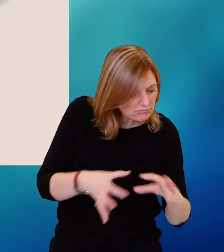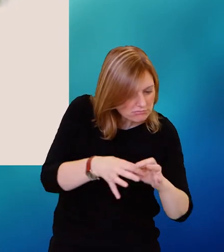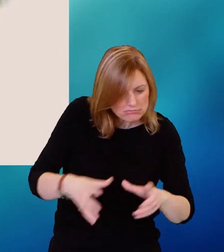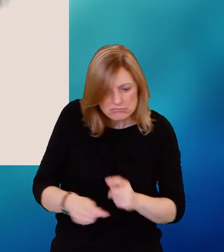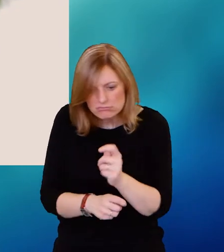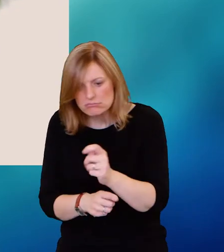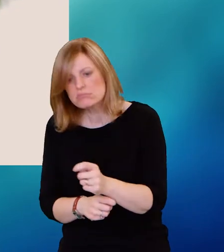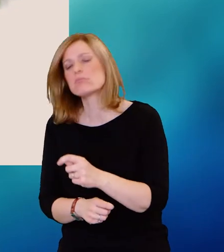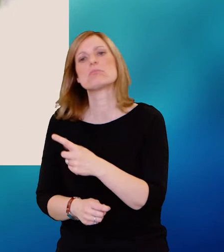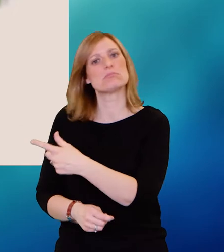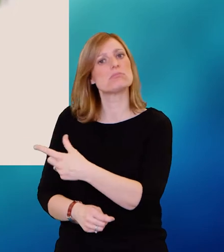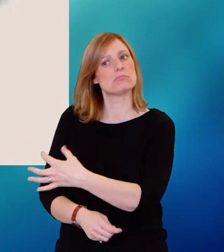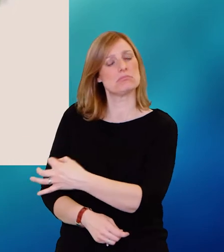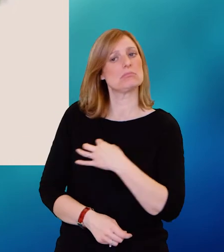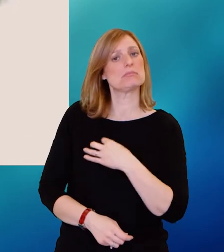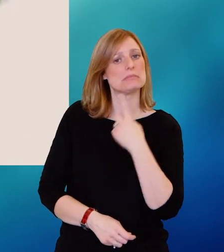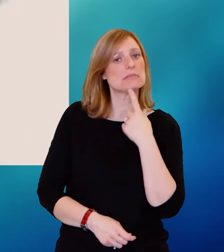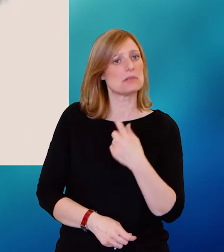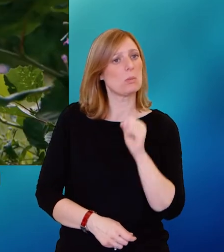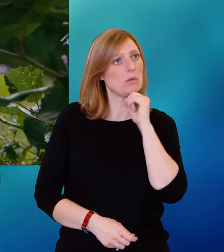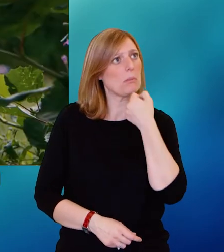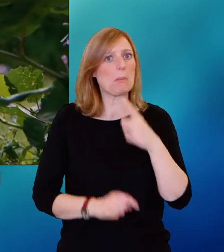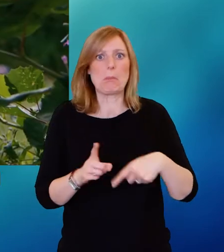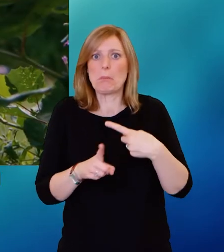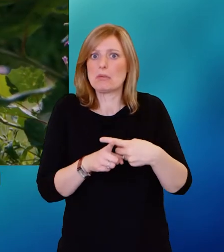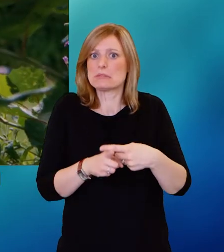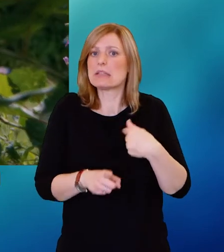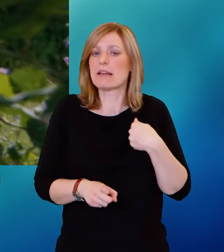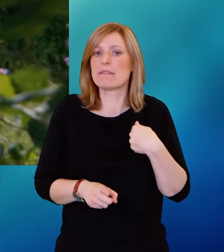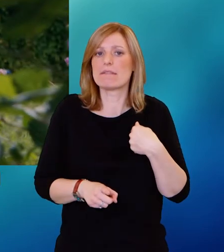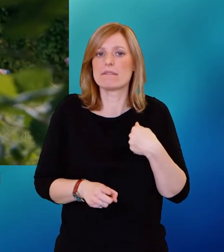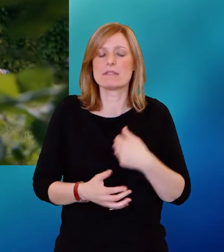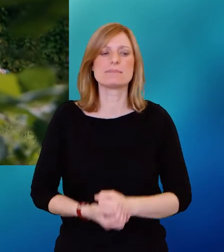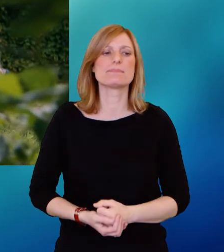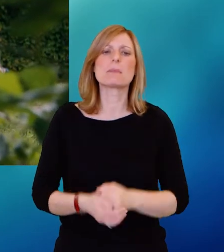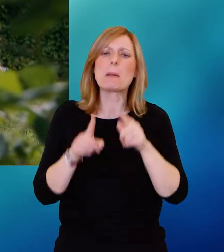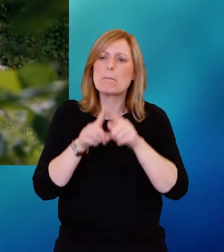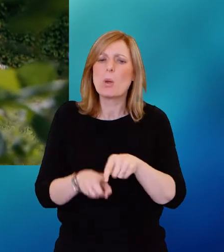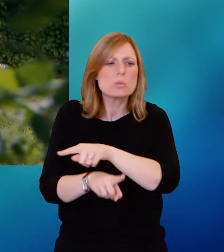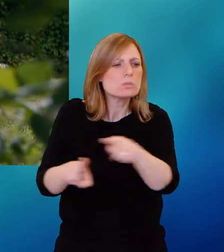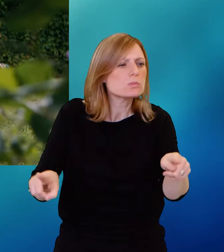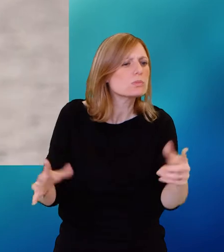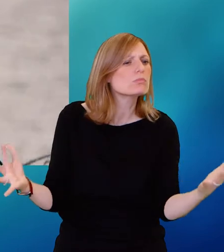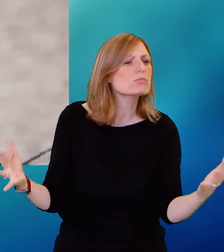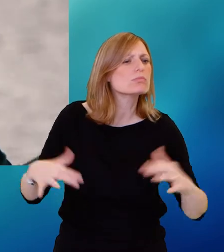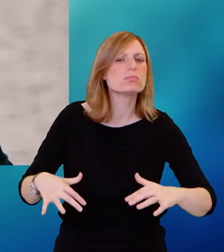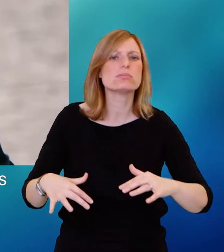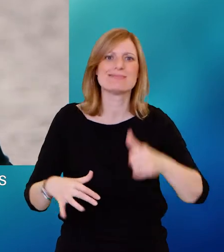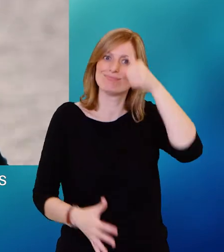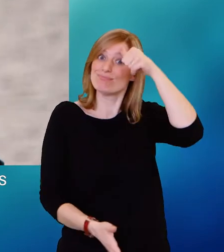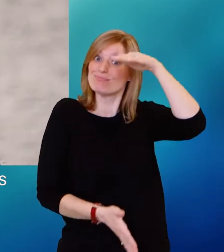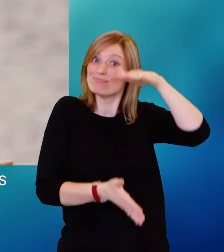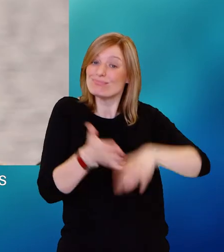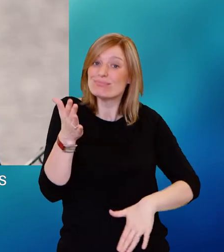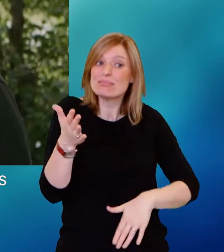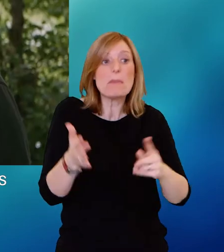everything and he felt that I'd benefit from it. Most of the people that I bring have usually had some experience of fishing in their past, some